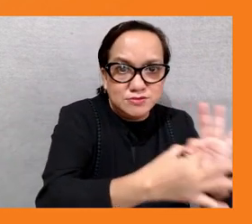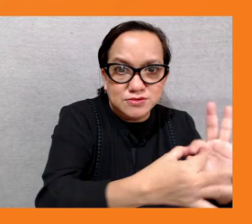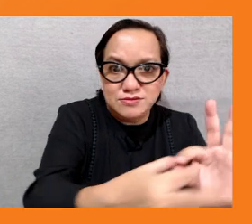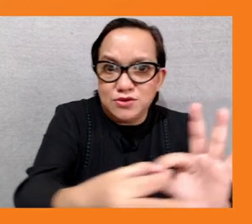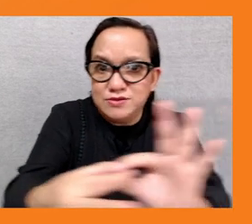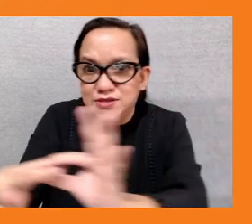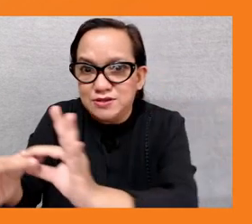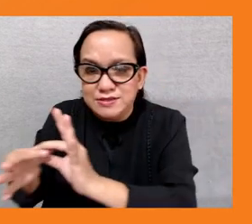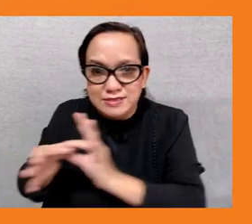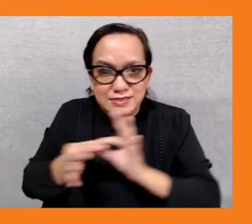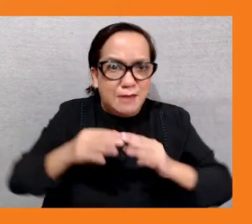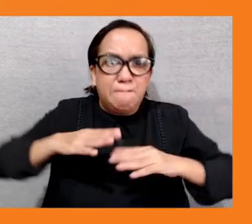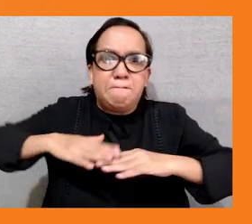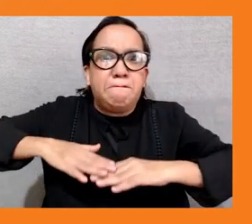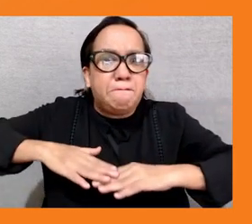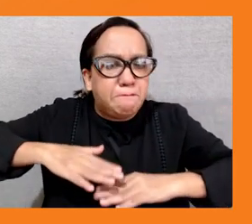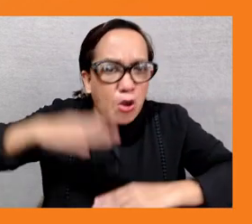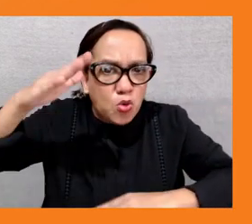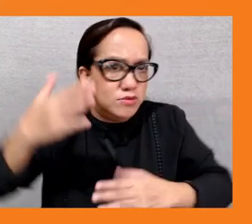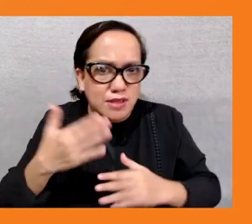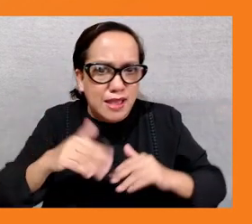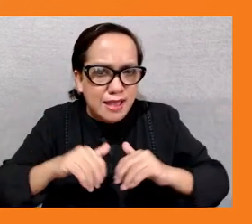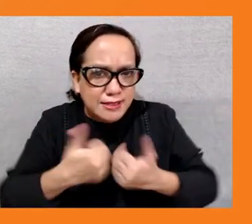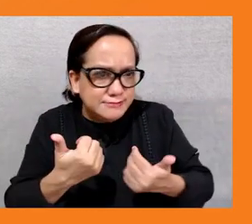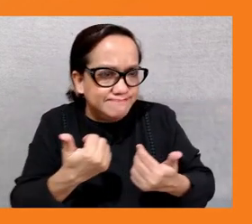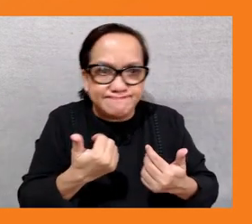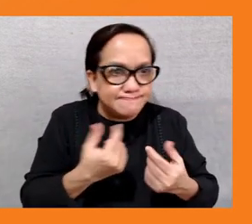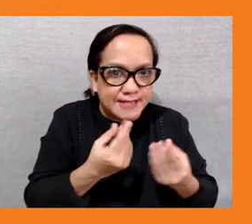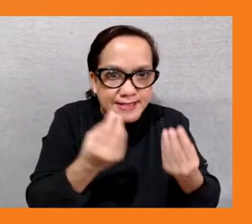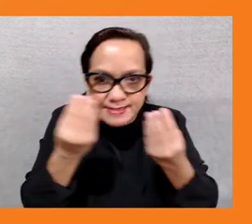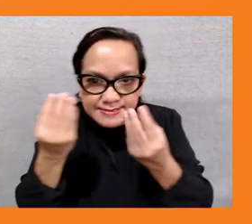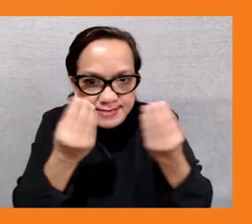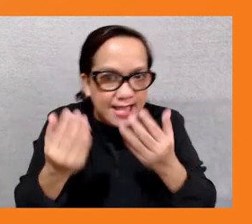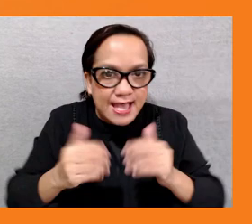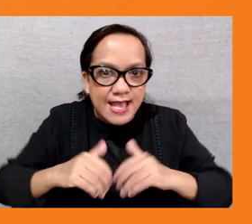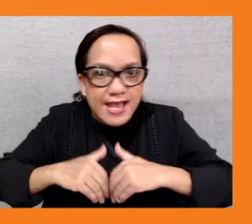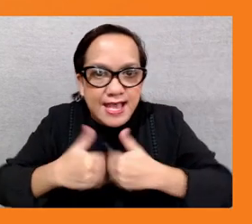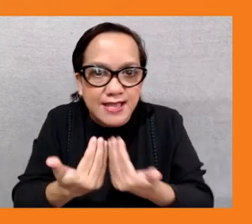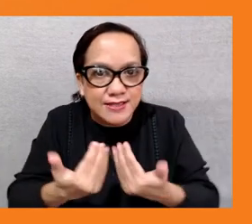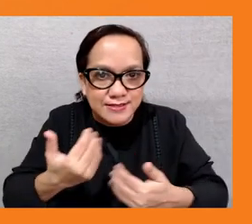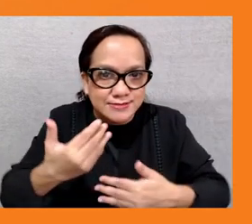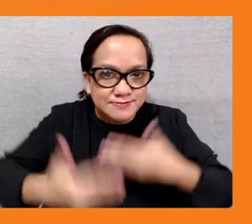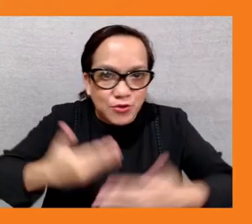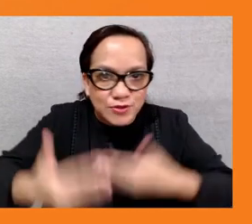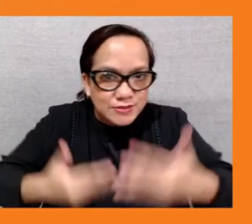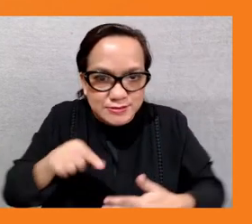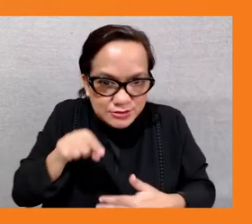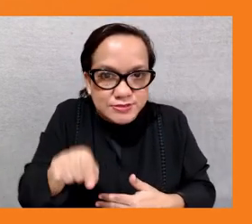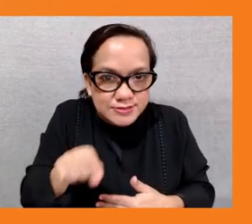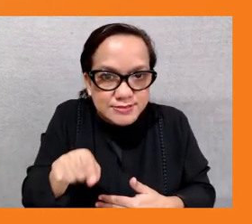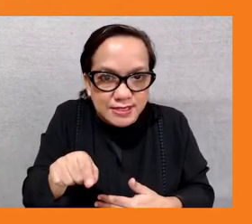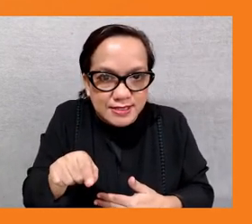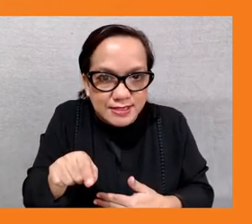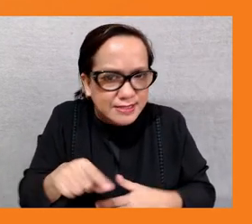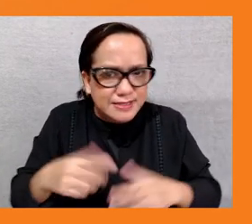i think another interesting aspect of just transition is that it brings a different set of stakeholders into the